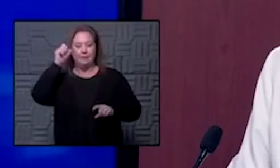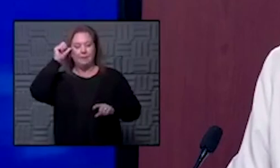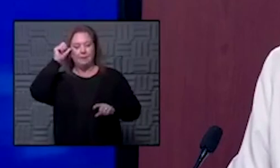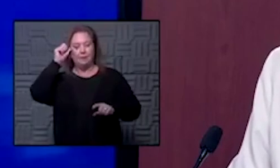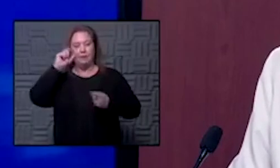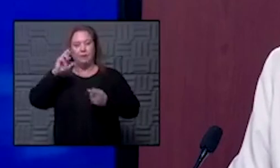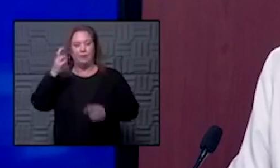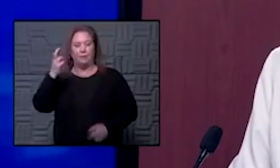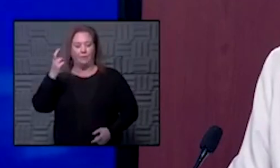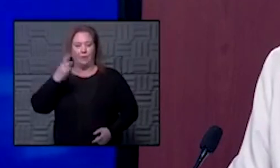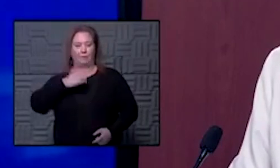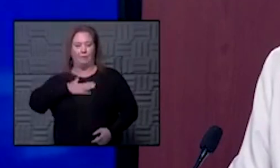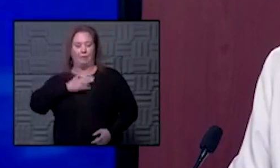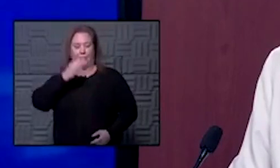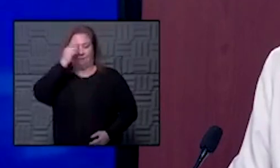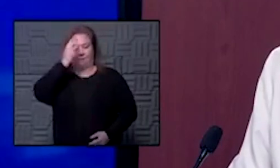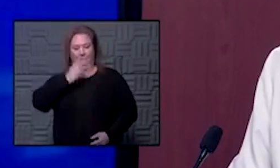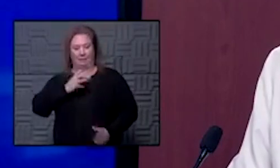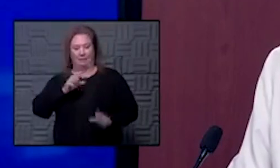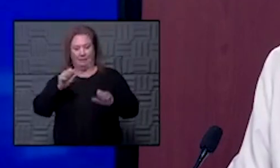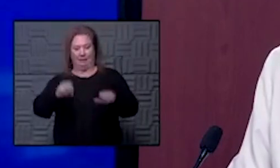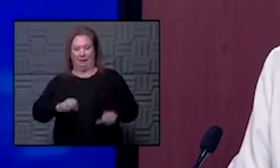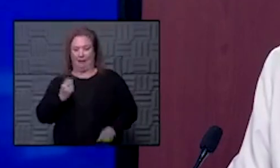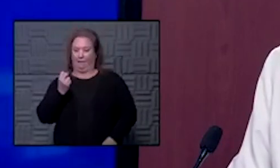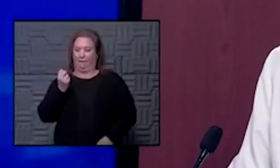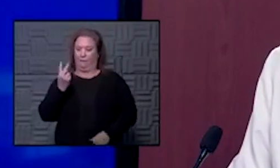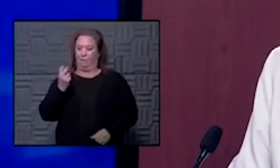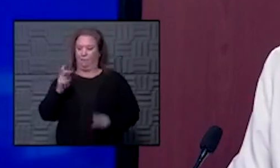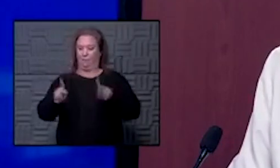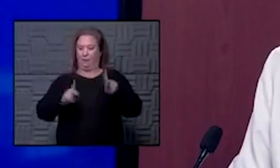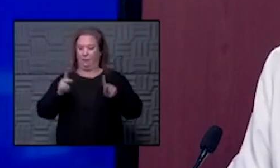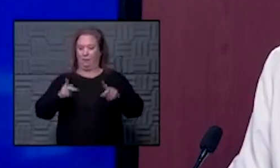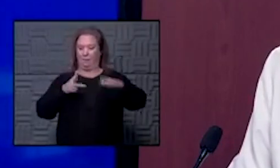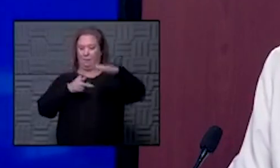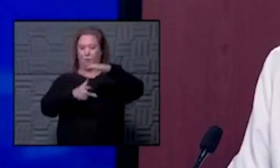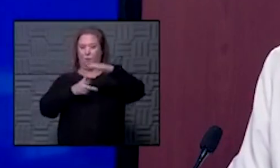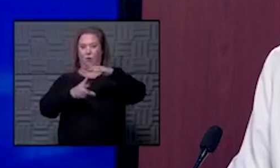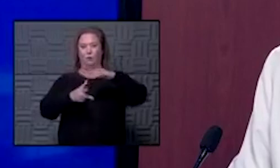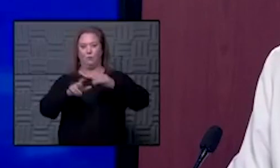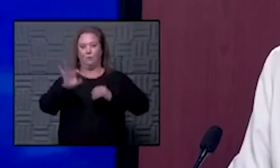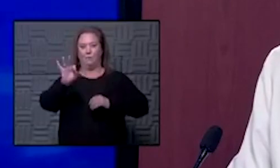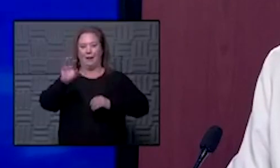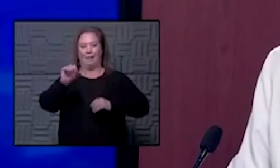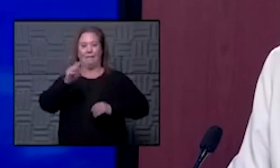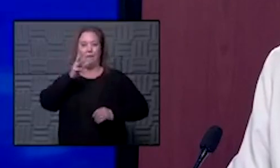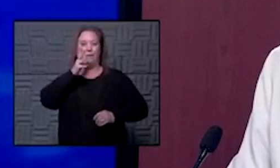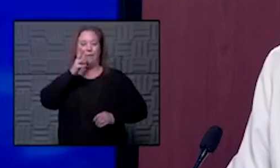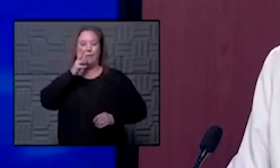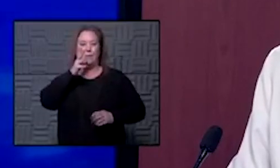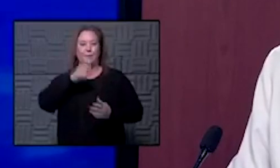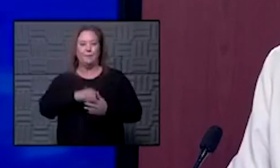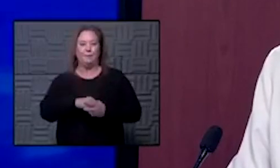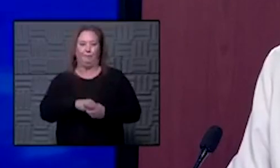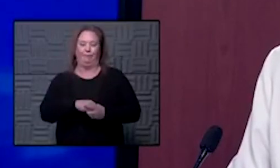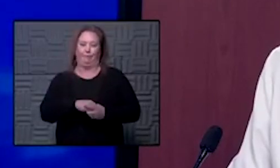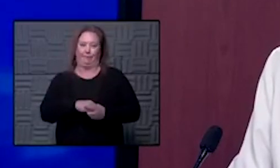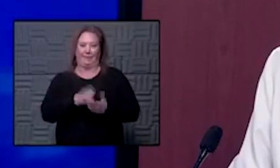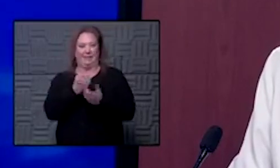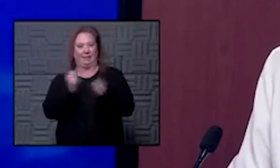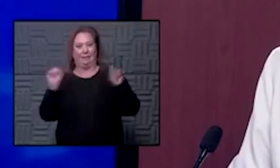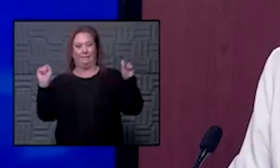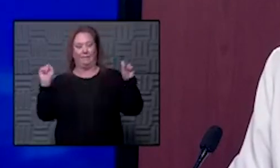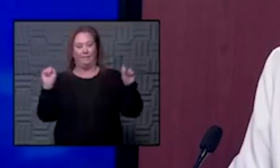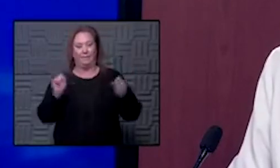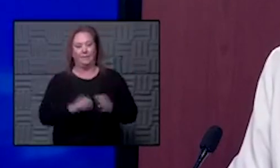a good friend said you know um can I have 12 people over in my garage with my 90 year old mother is that